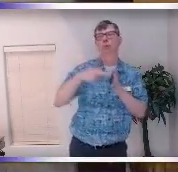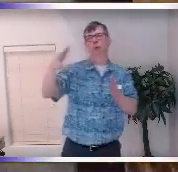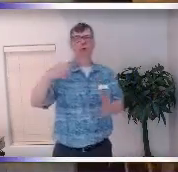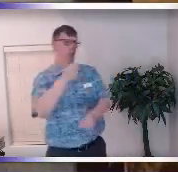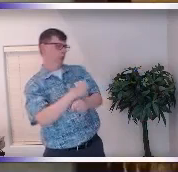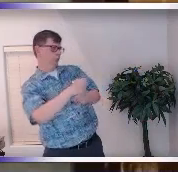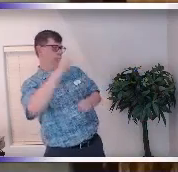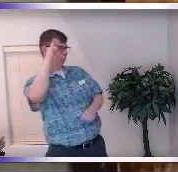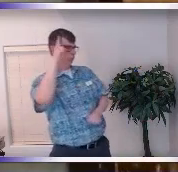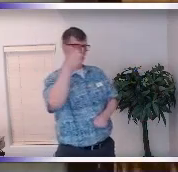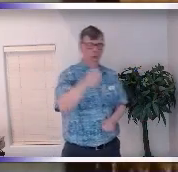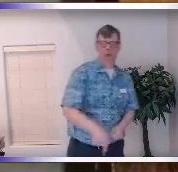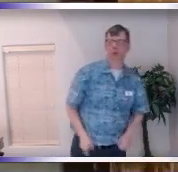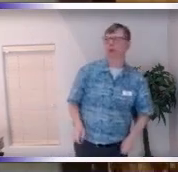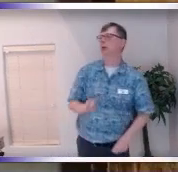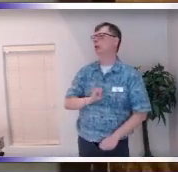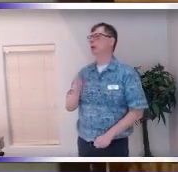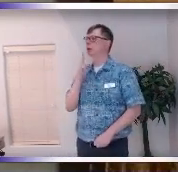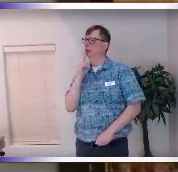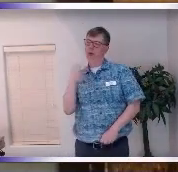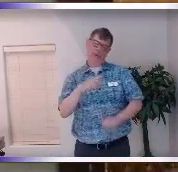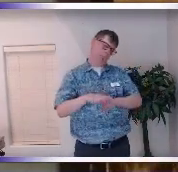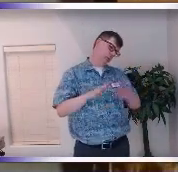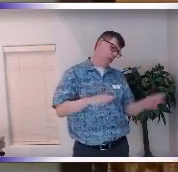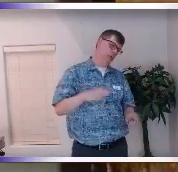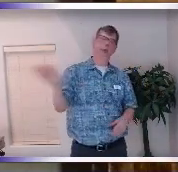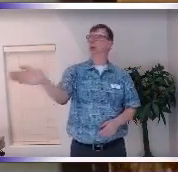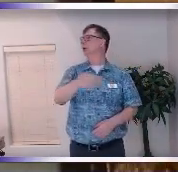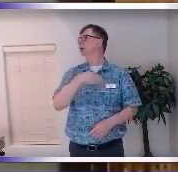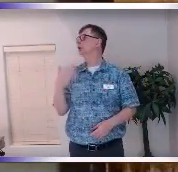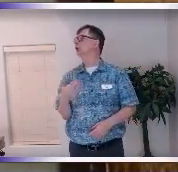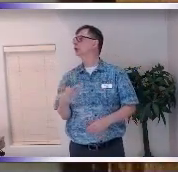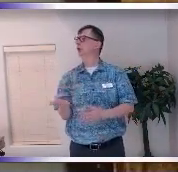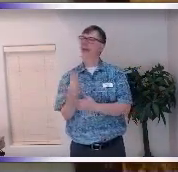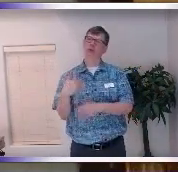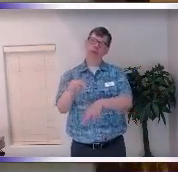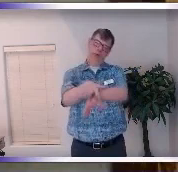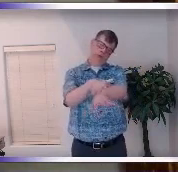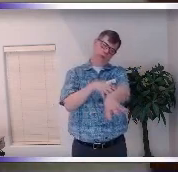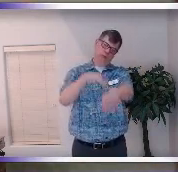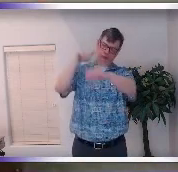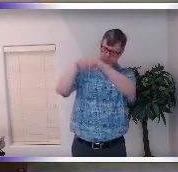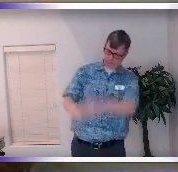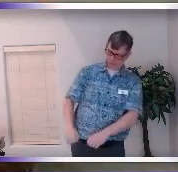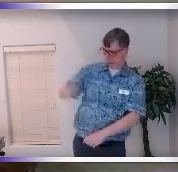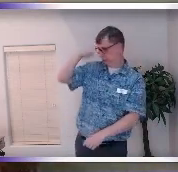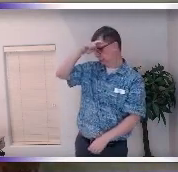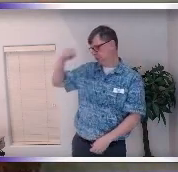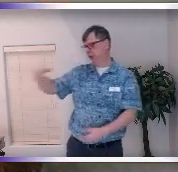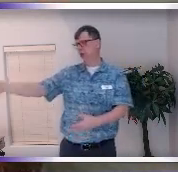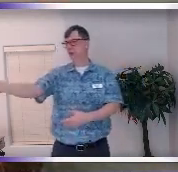for you and so this is my thing about the mundane that we we have to slow down to even recognize that we're in it